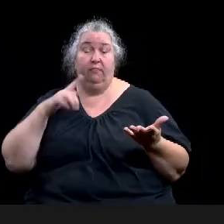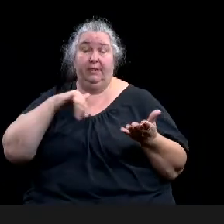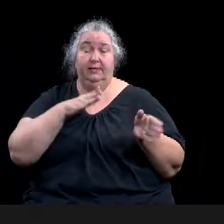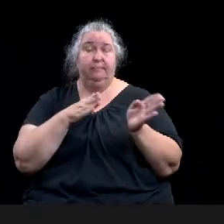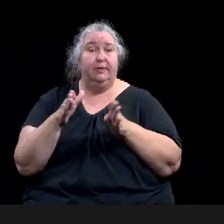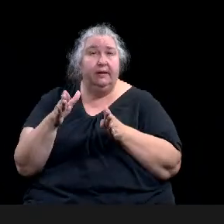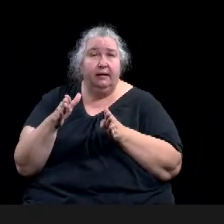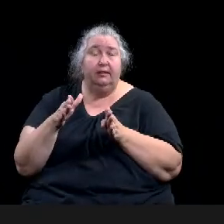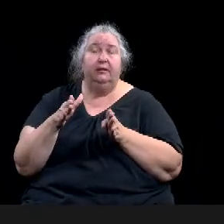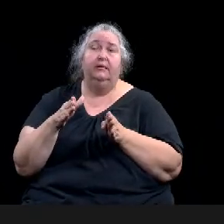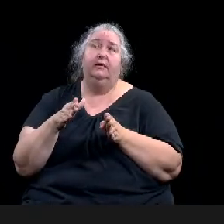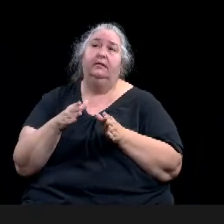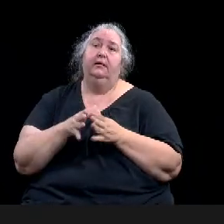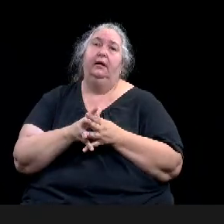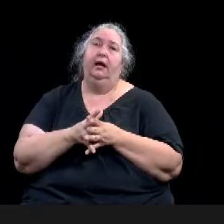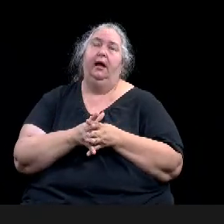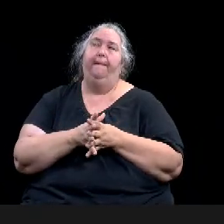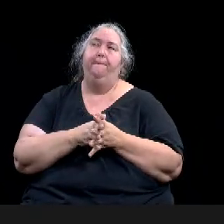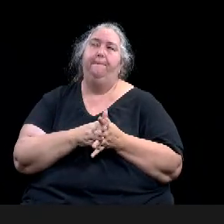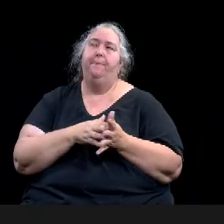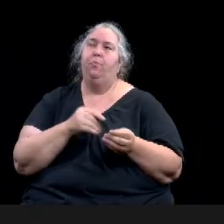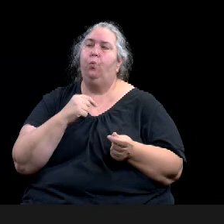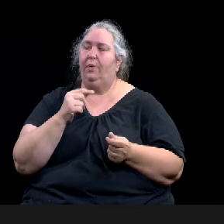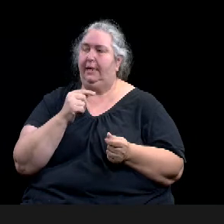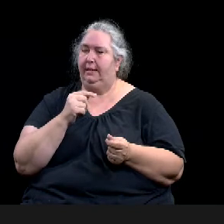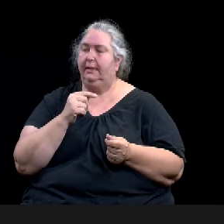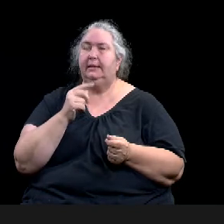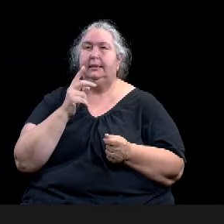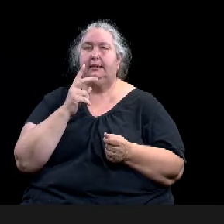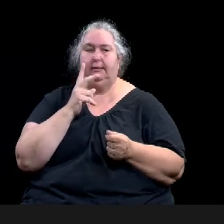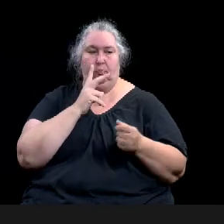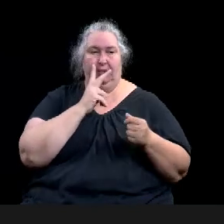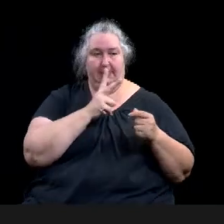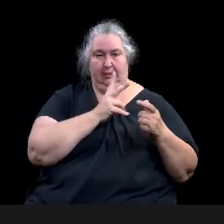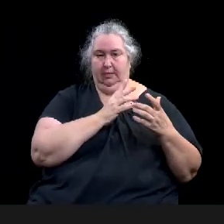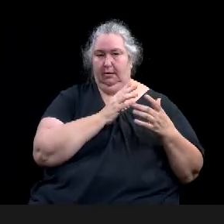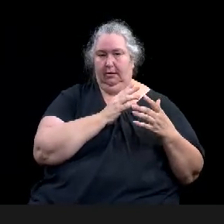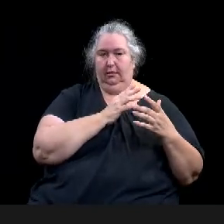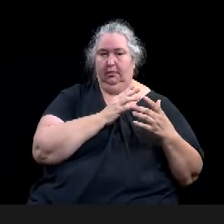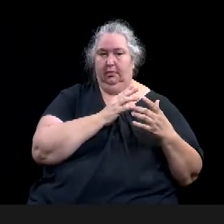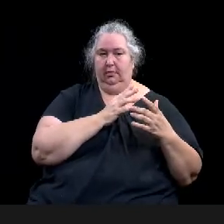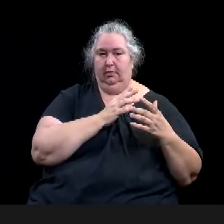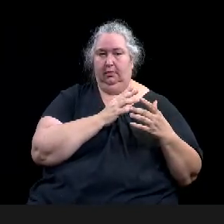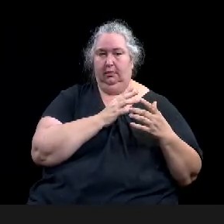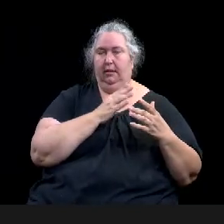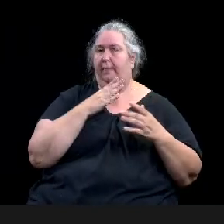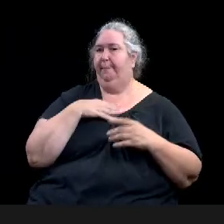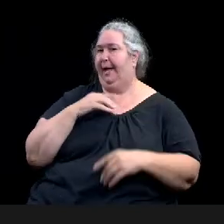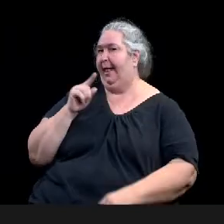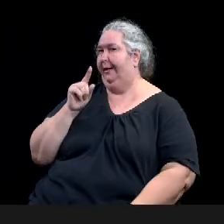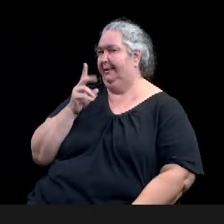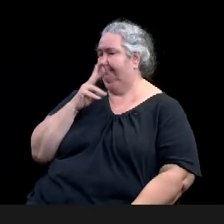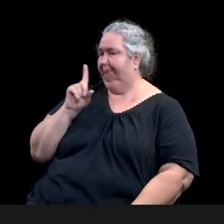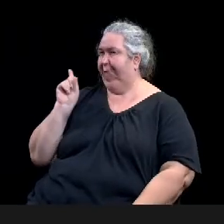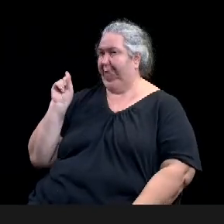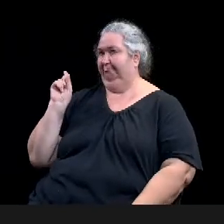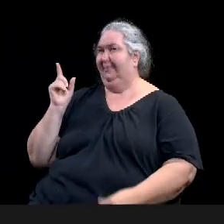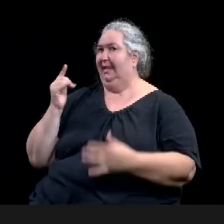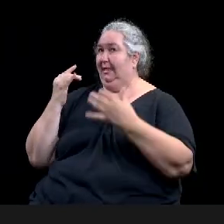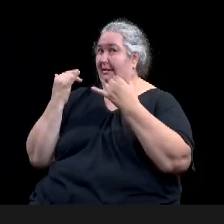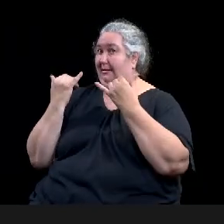pointer here, you'll see the existing current floor plan. This entire floor plan, the facility,